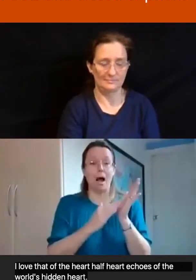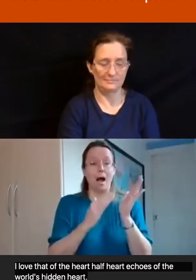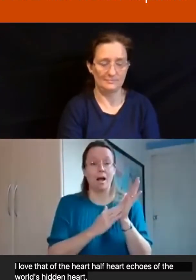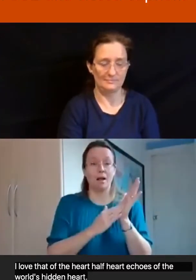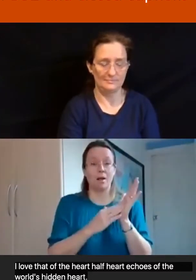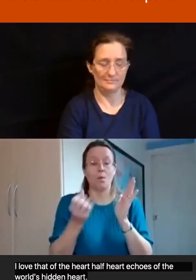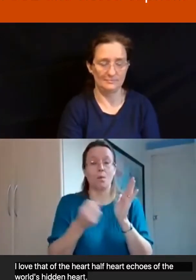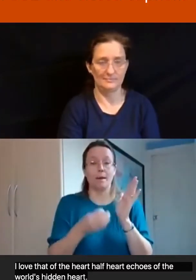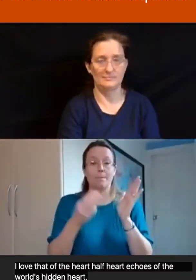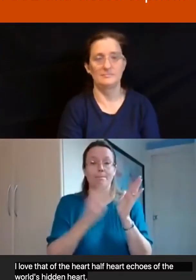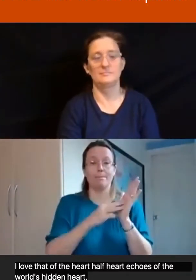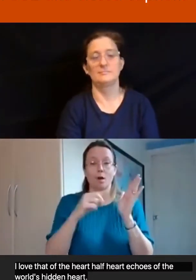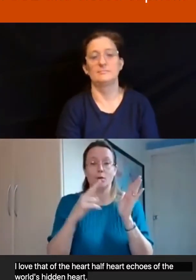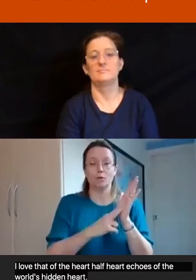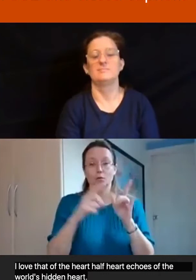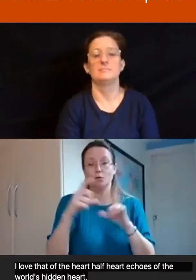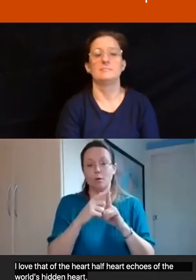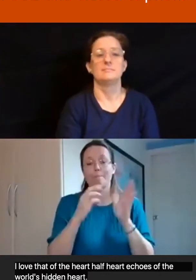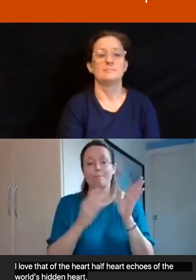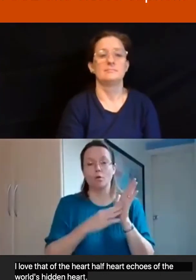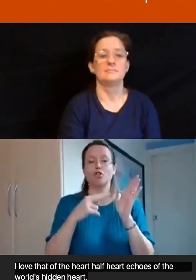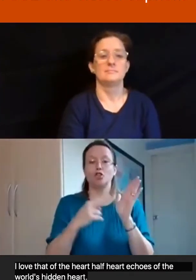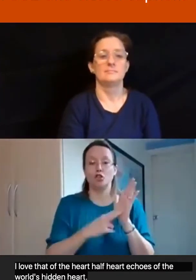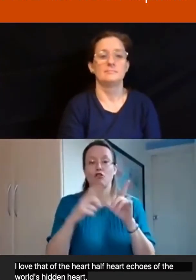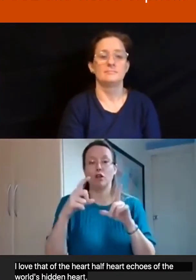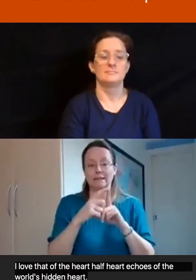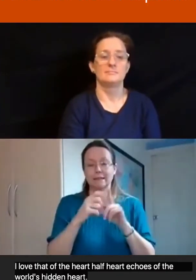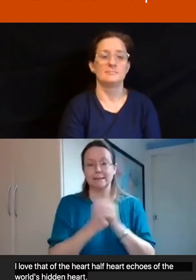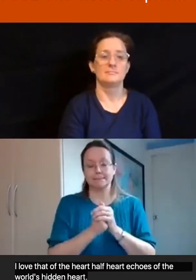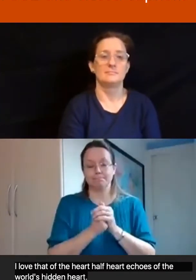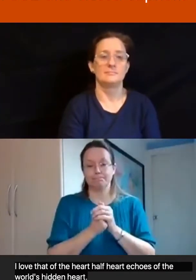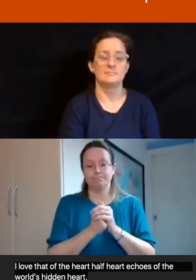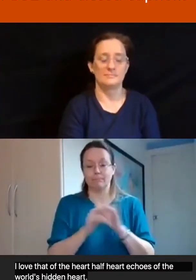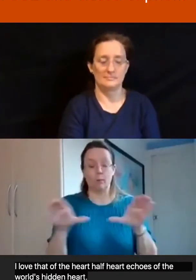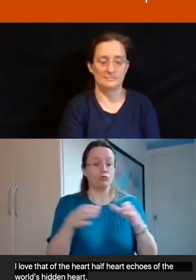That one beard, were five people in wheelchairs.